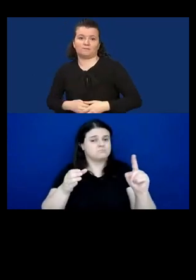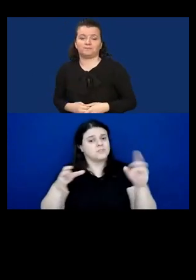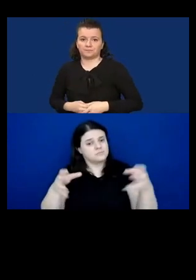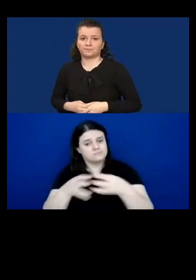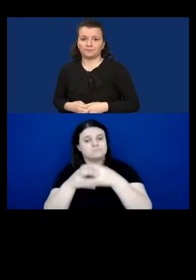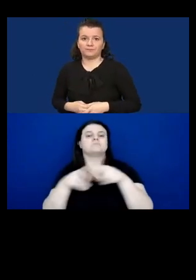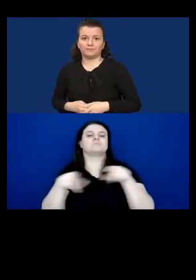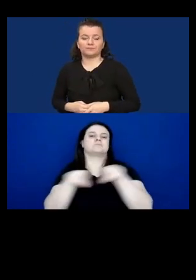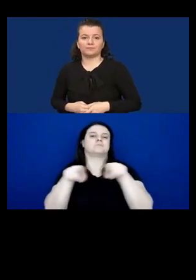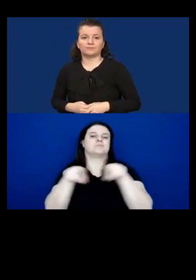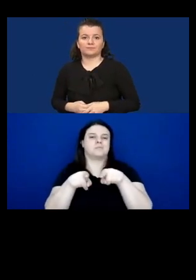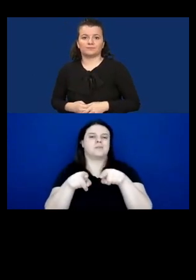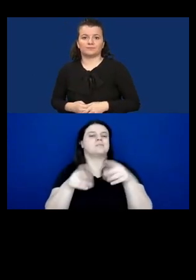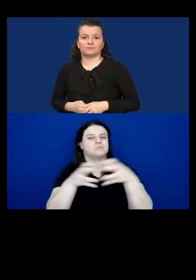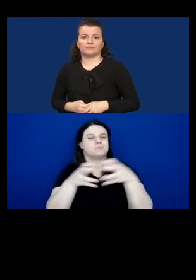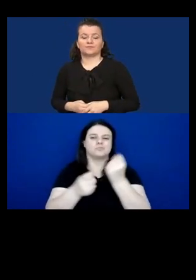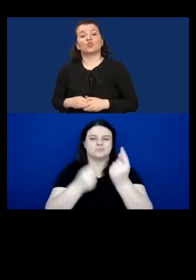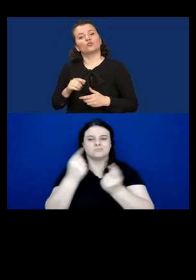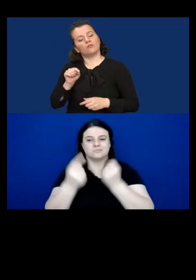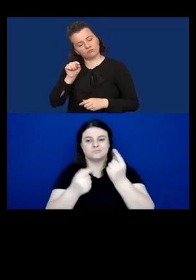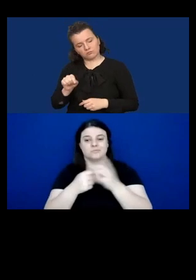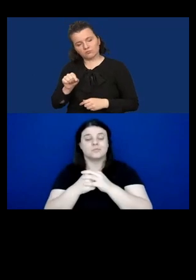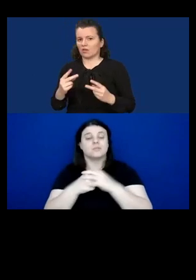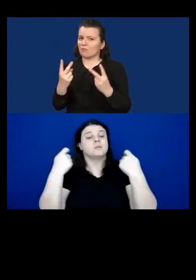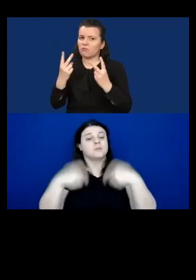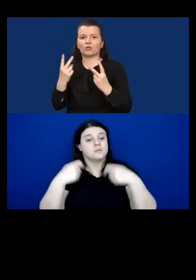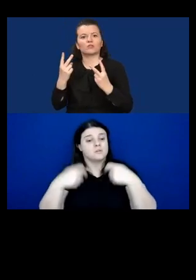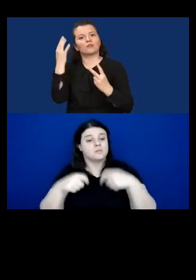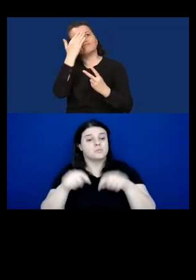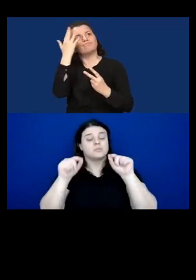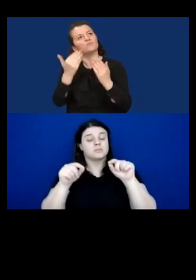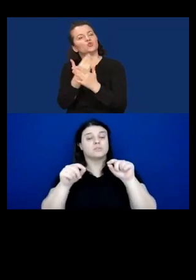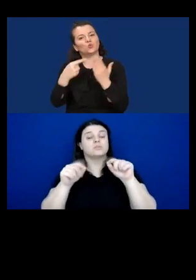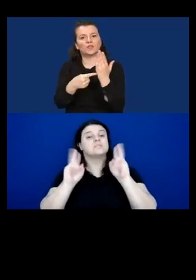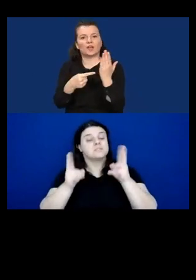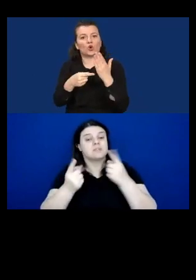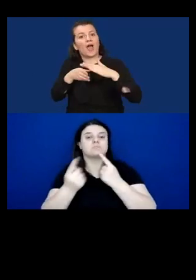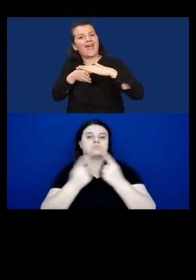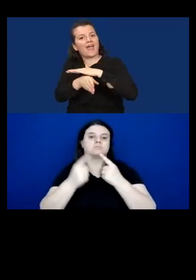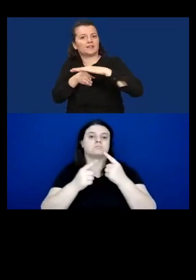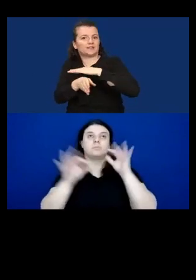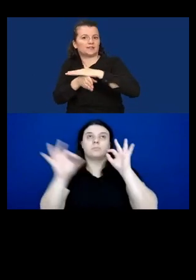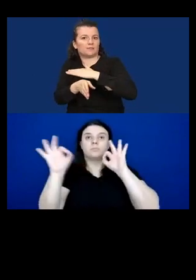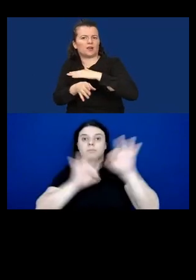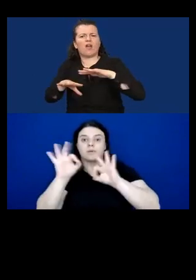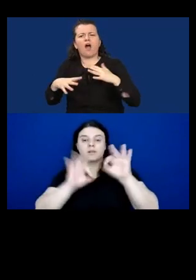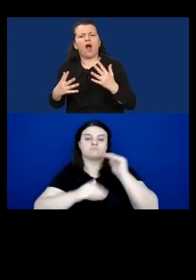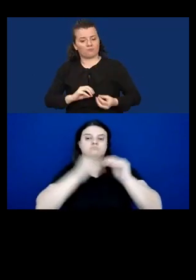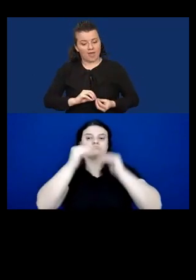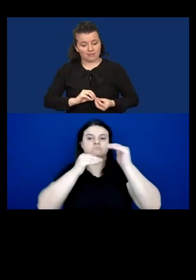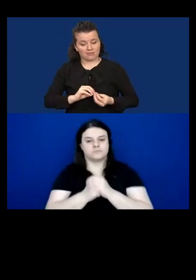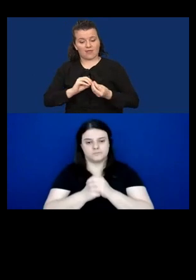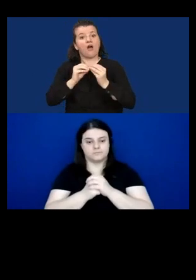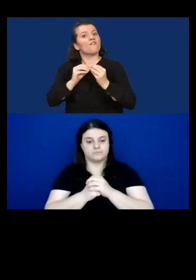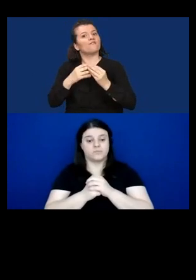digital participation by certain groups, accessibility should be taken into account already at the development stage.